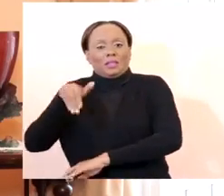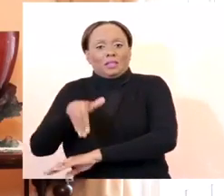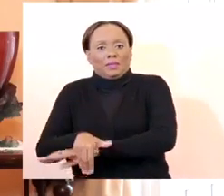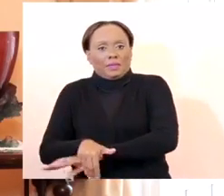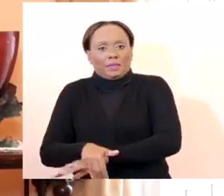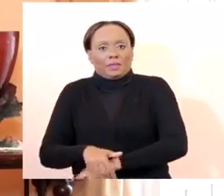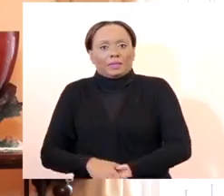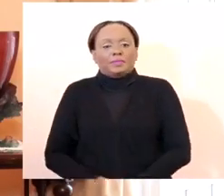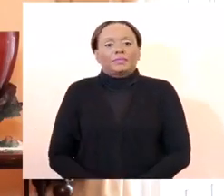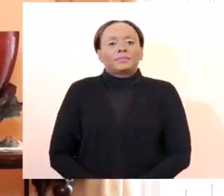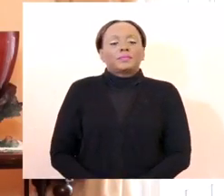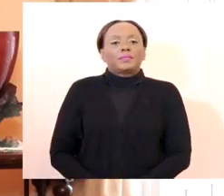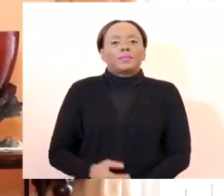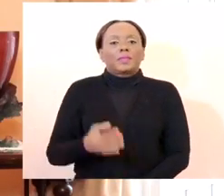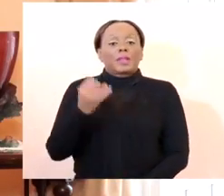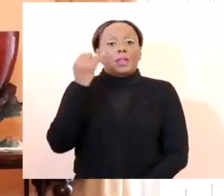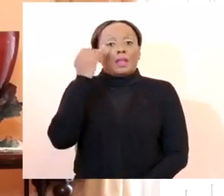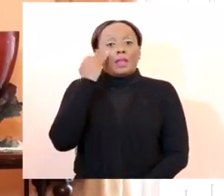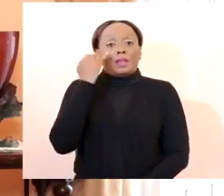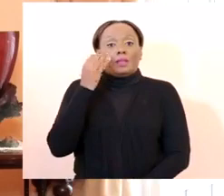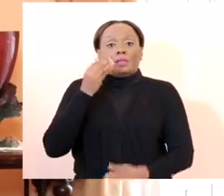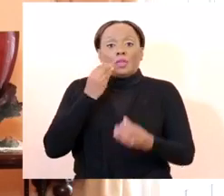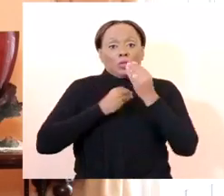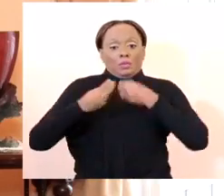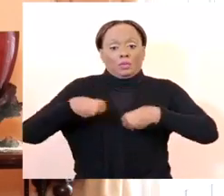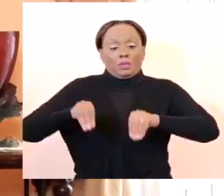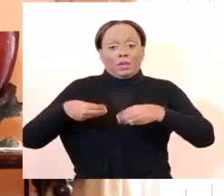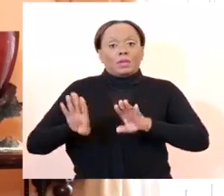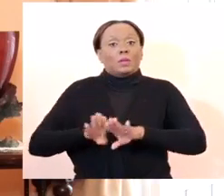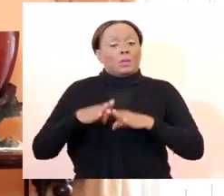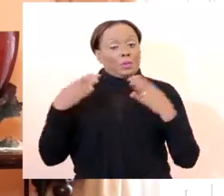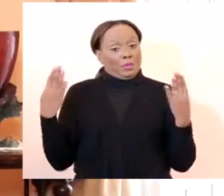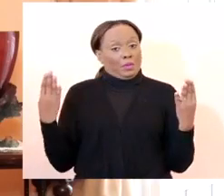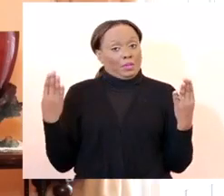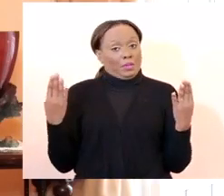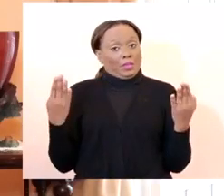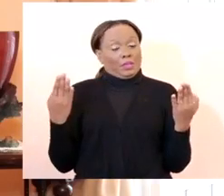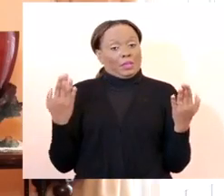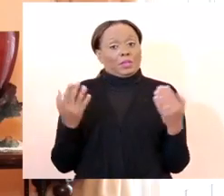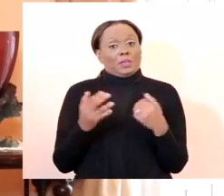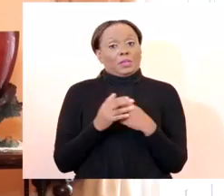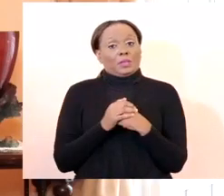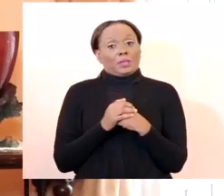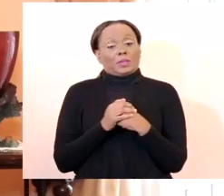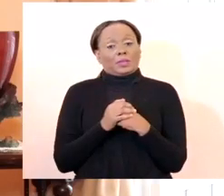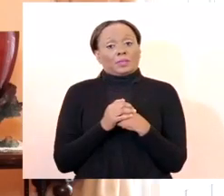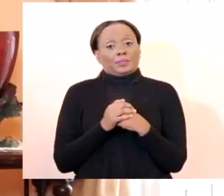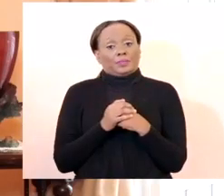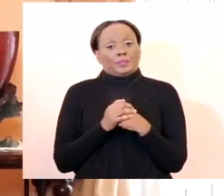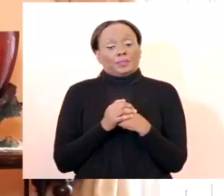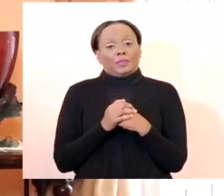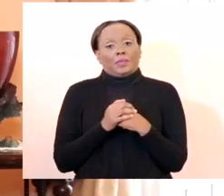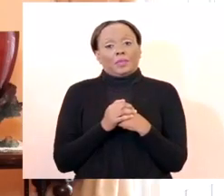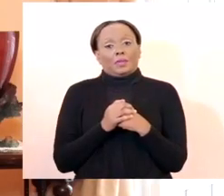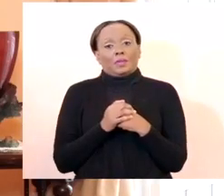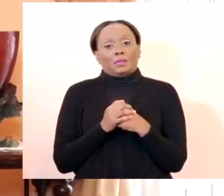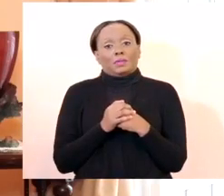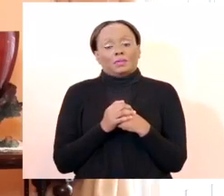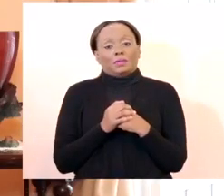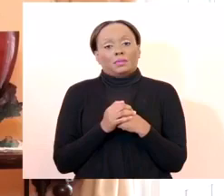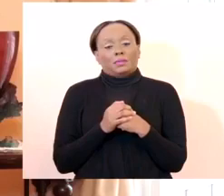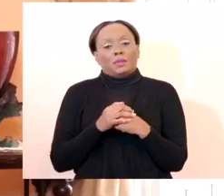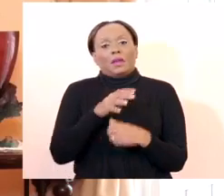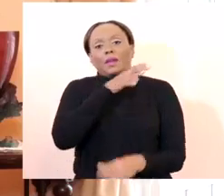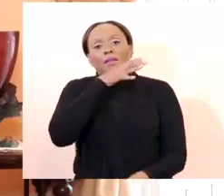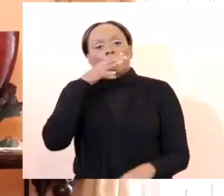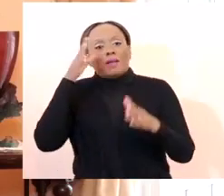Obviously, if supermarkets and so on are going to be allowed to open, people who are supplying, defarming, trade and so